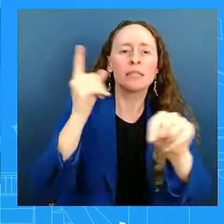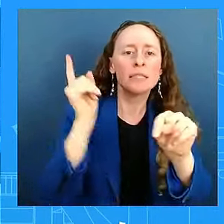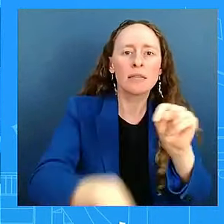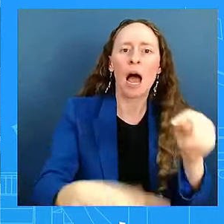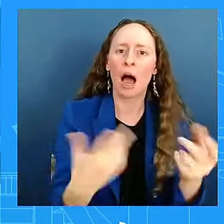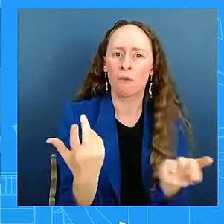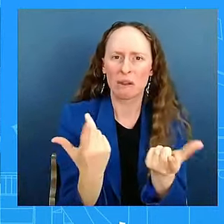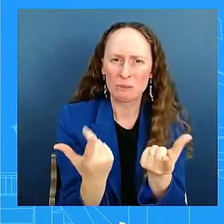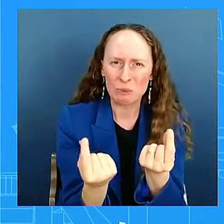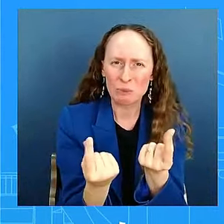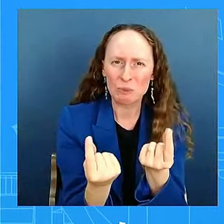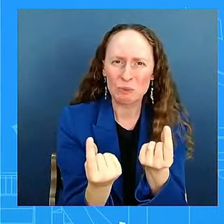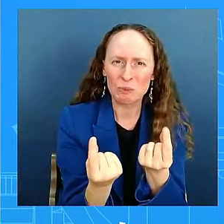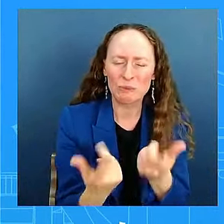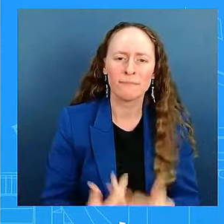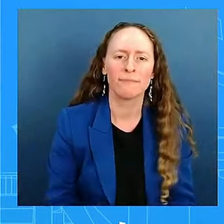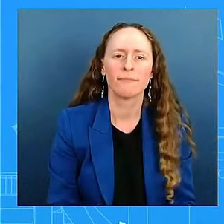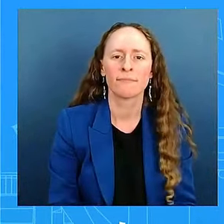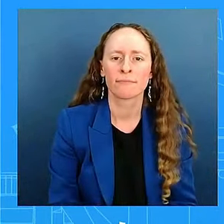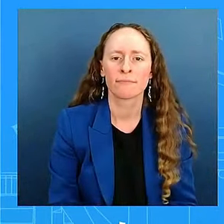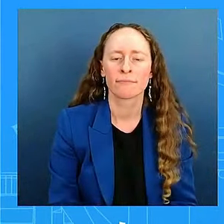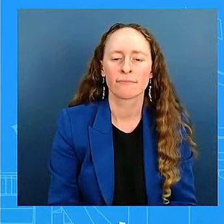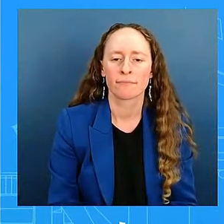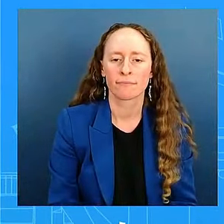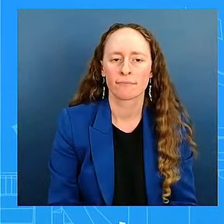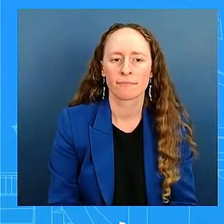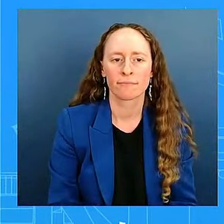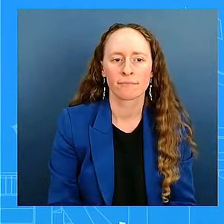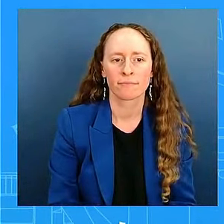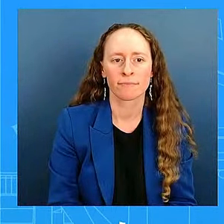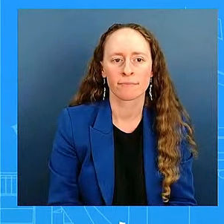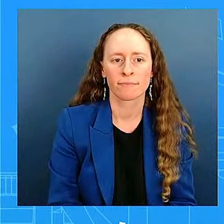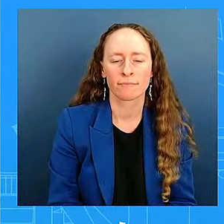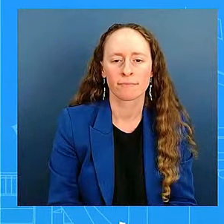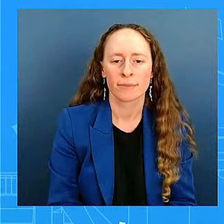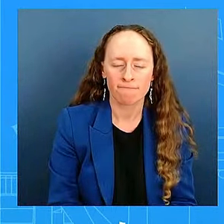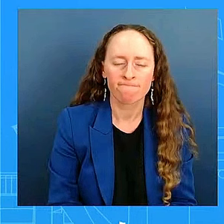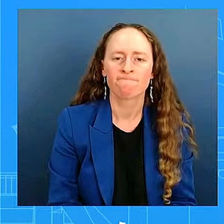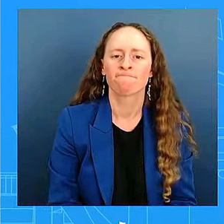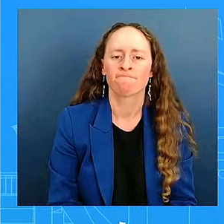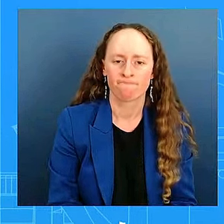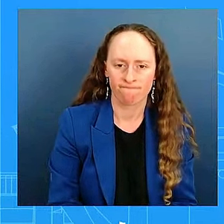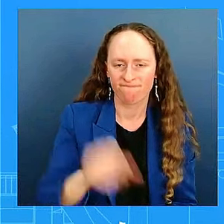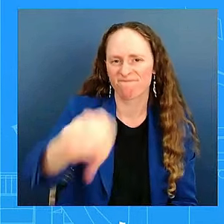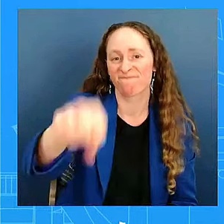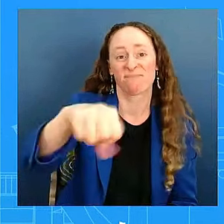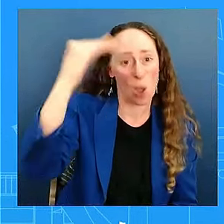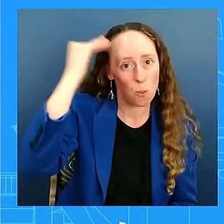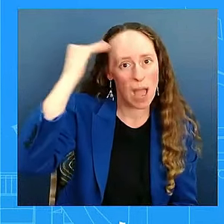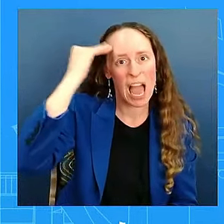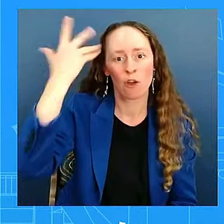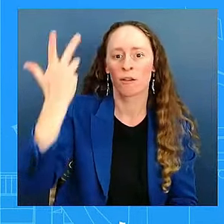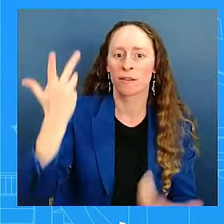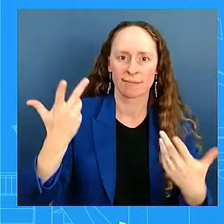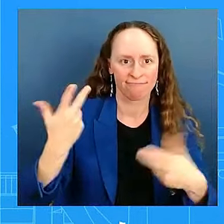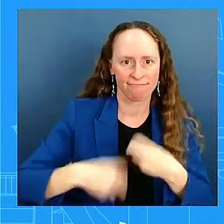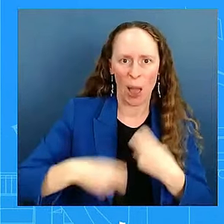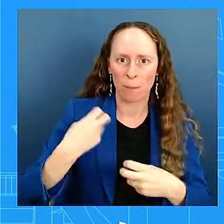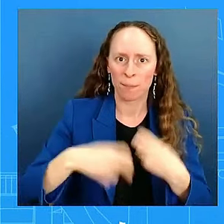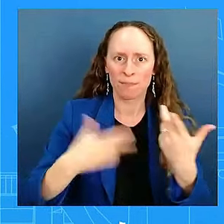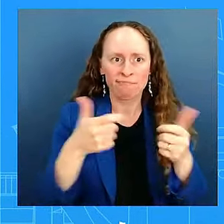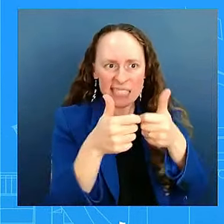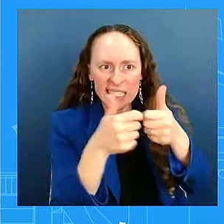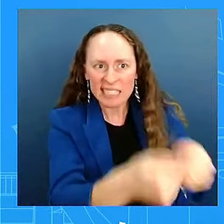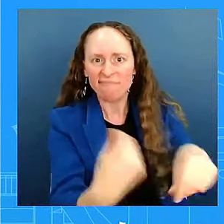that right now? So, in fact, communication has been difficult in a number of areas, if not impossible.